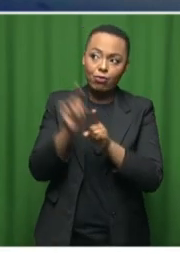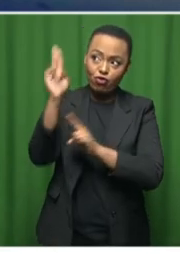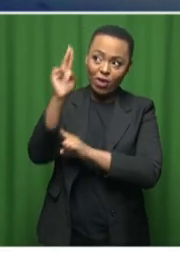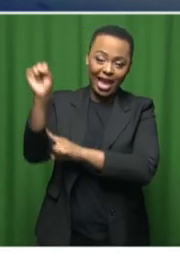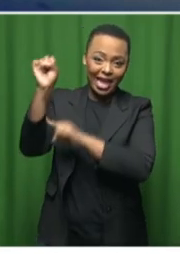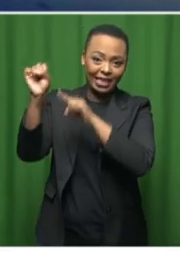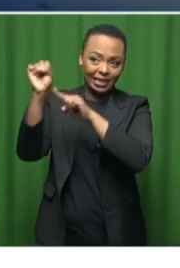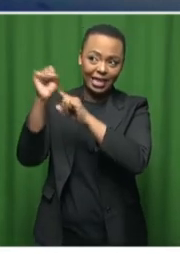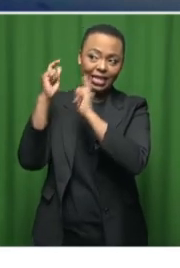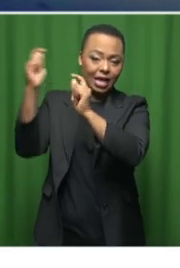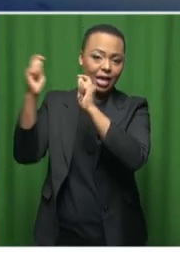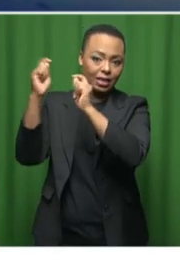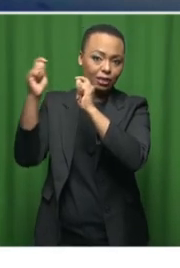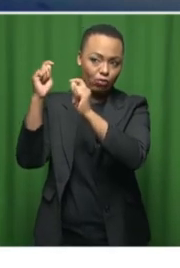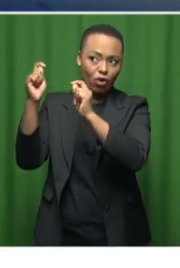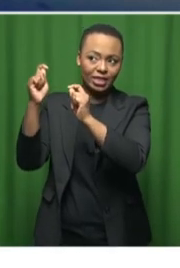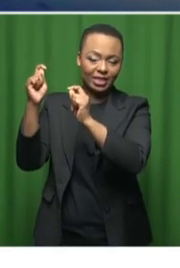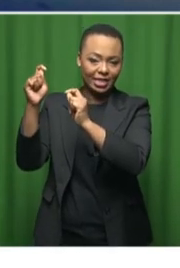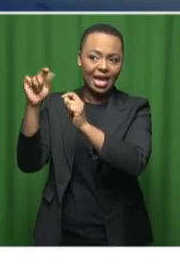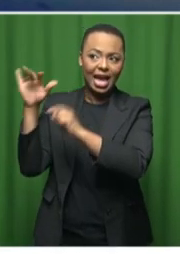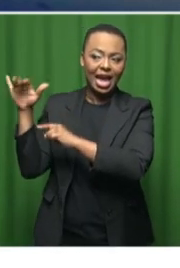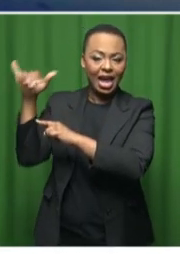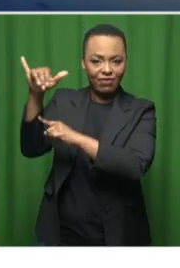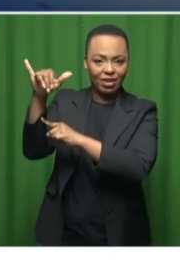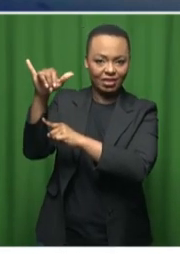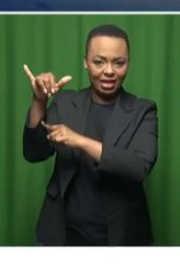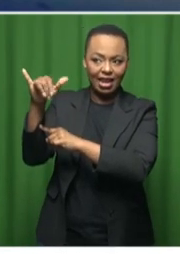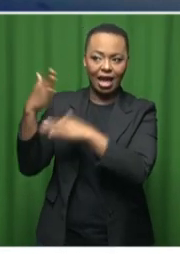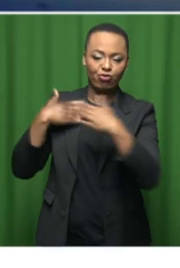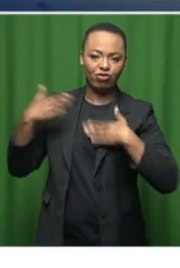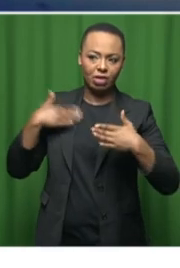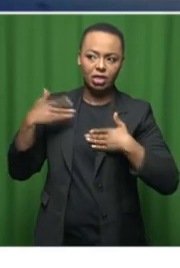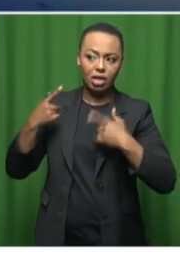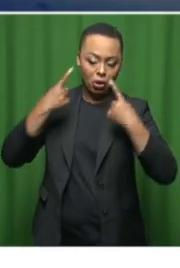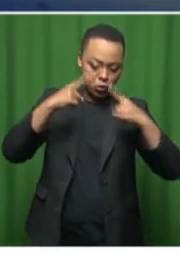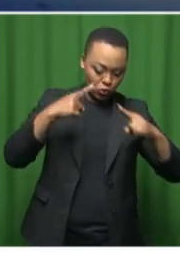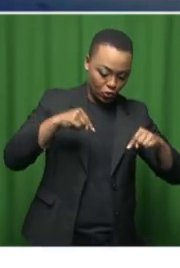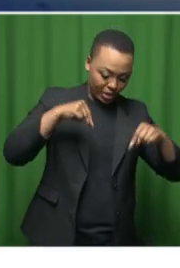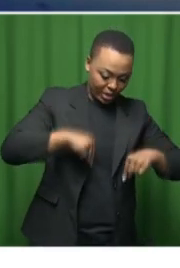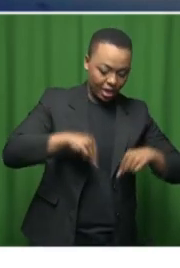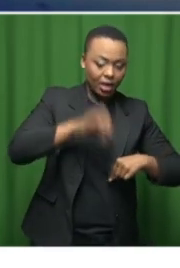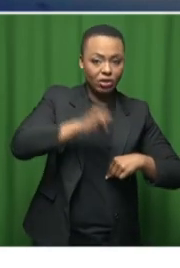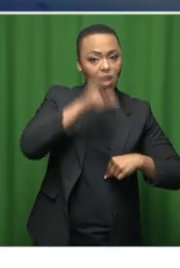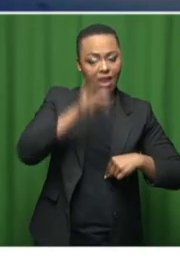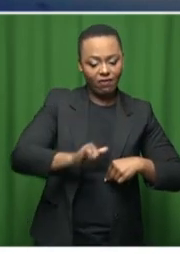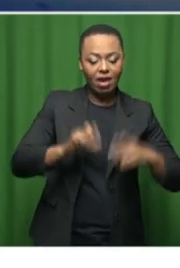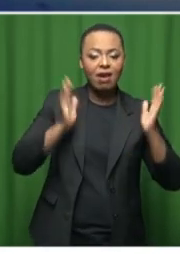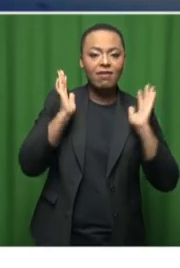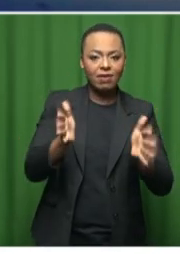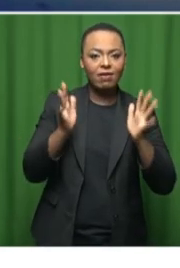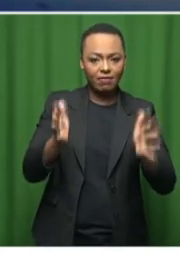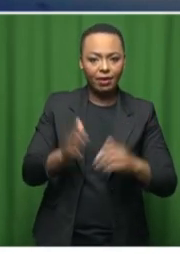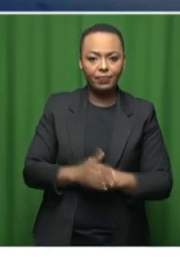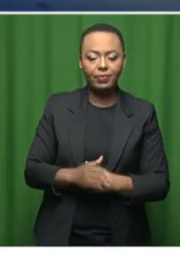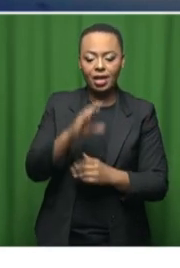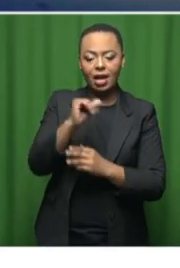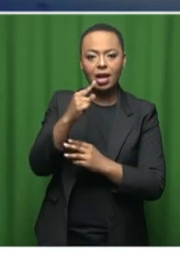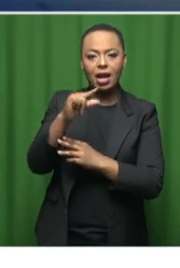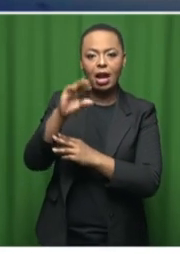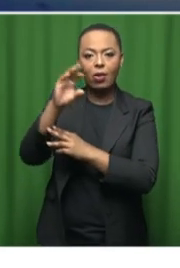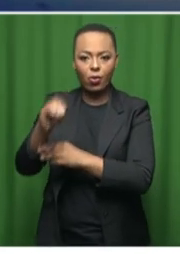.S., which is Transport Aviation Administration, on cargo security.